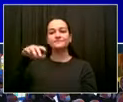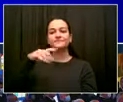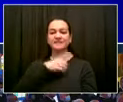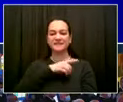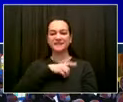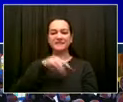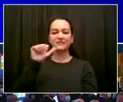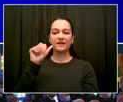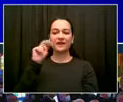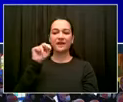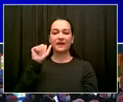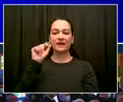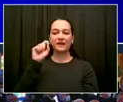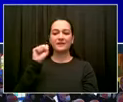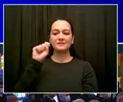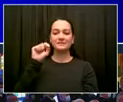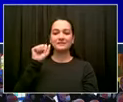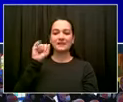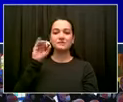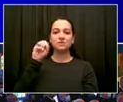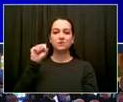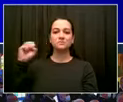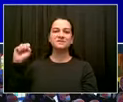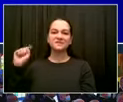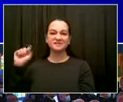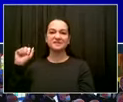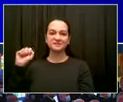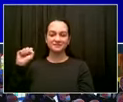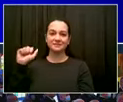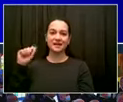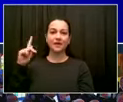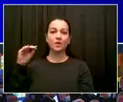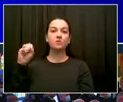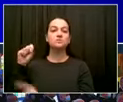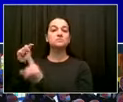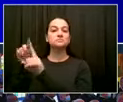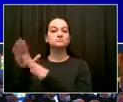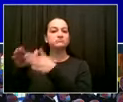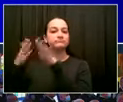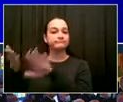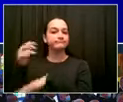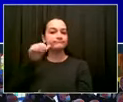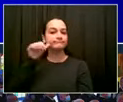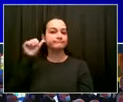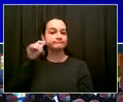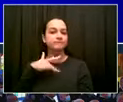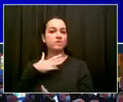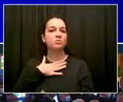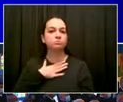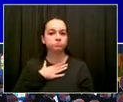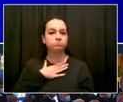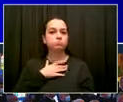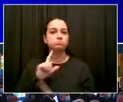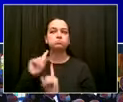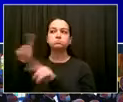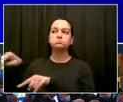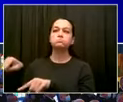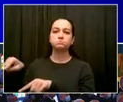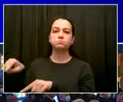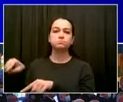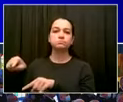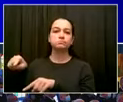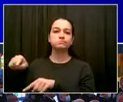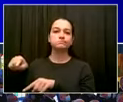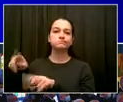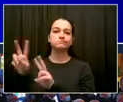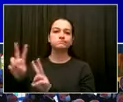A grieving widow all going through so much, and we all felt it with them, and here's